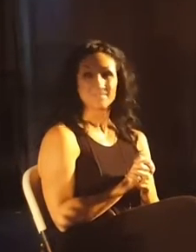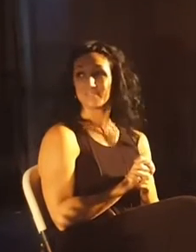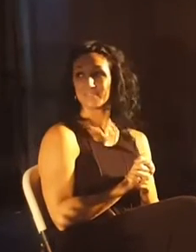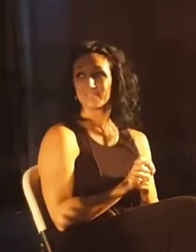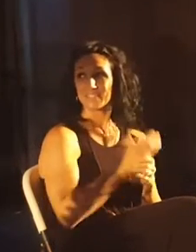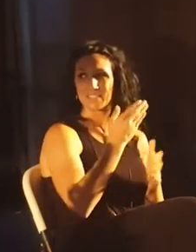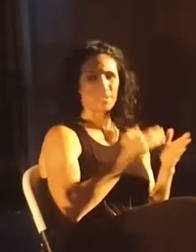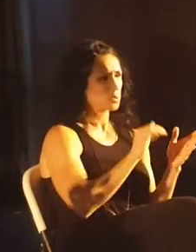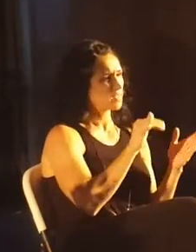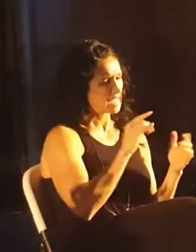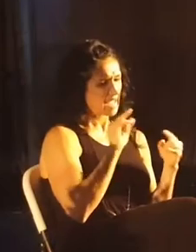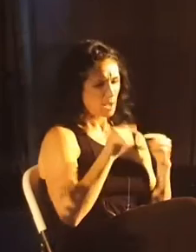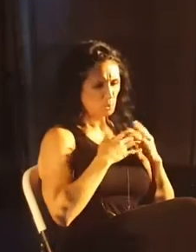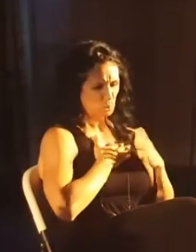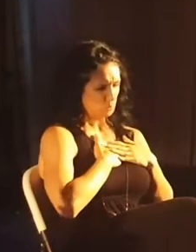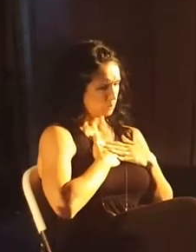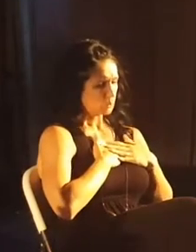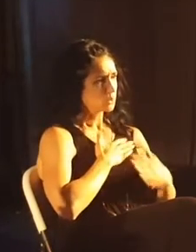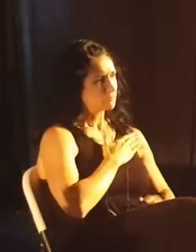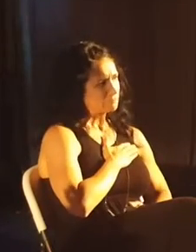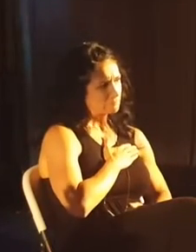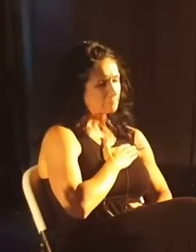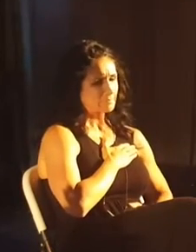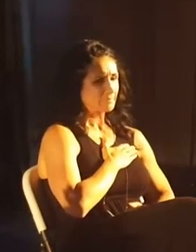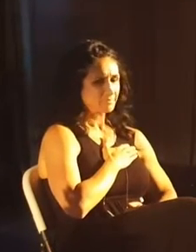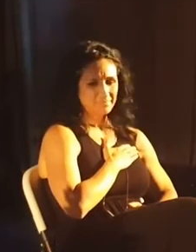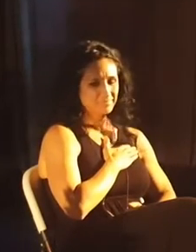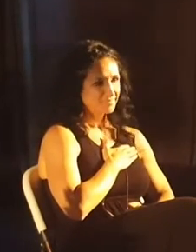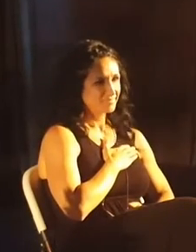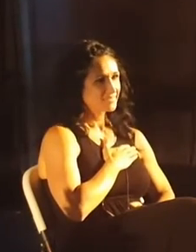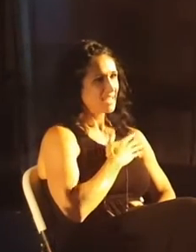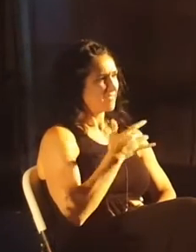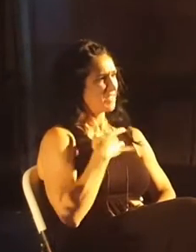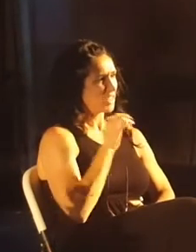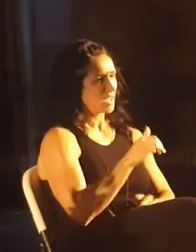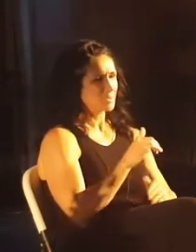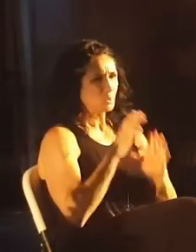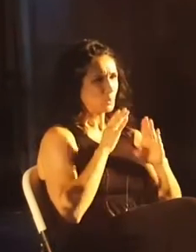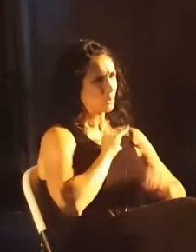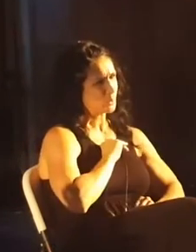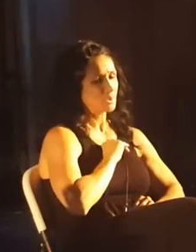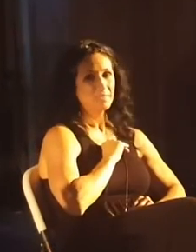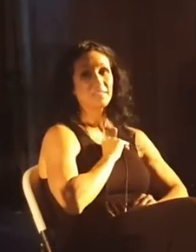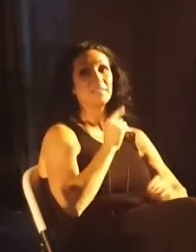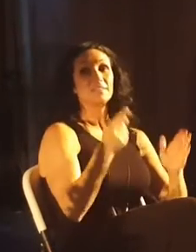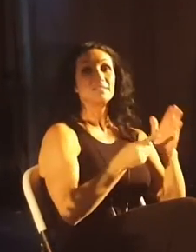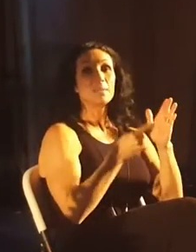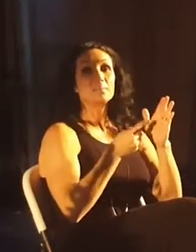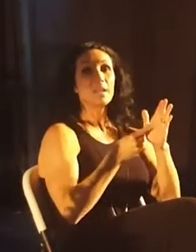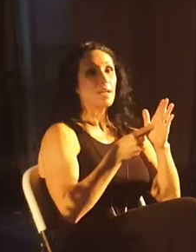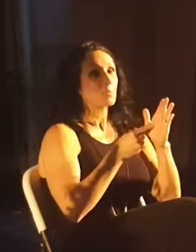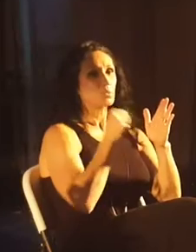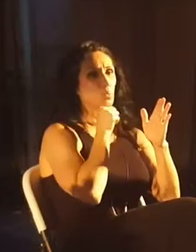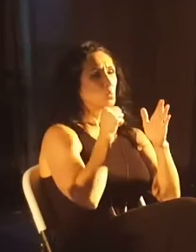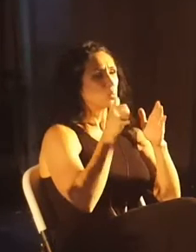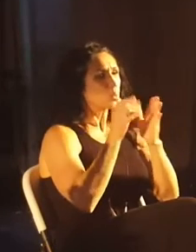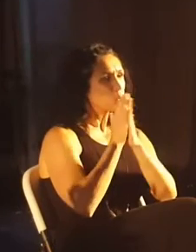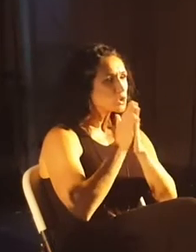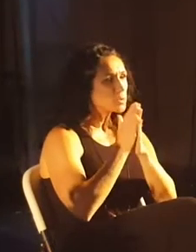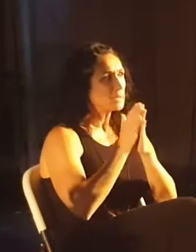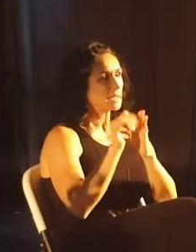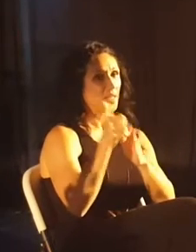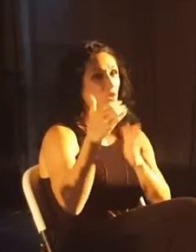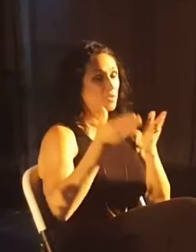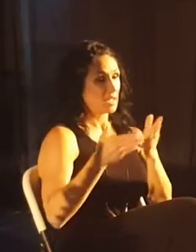Some of you are like, ouch, that hits a little bit too close to home. But sometimes we are misappropriating our worship. Right? And we